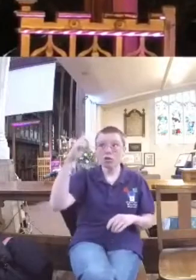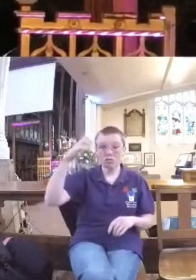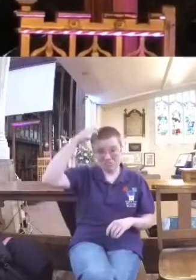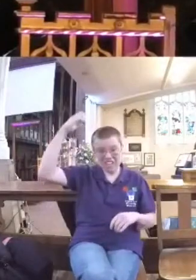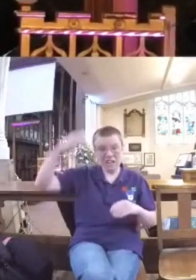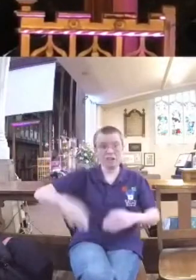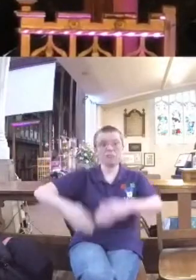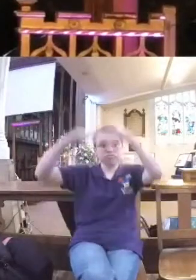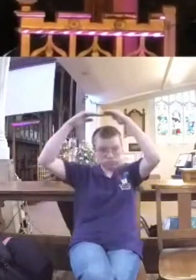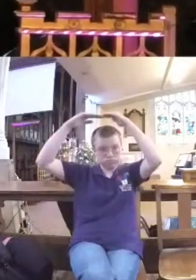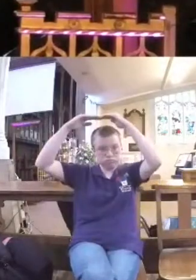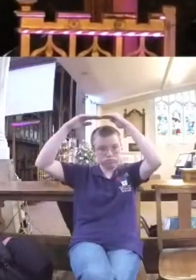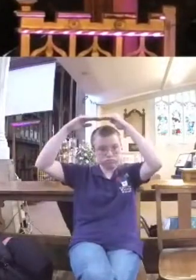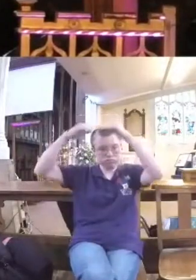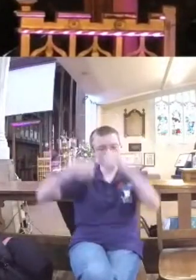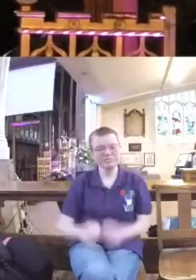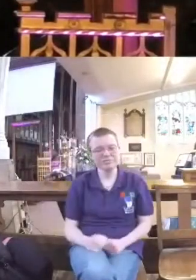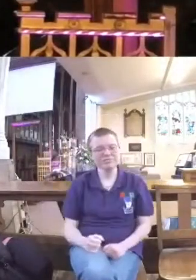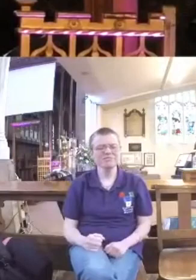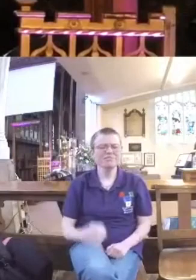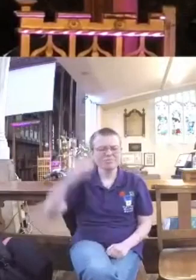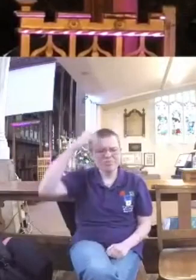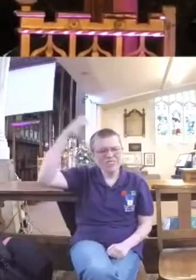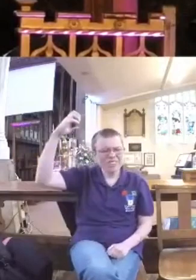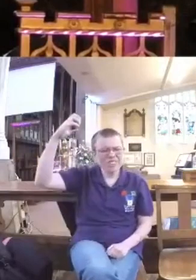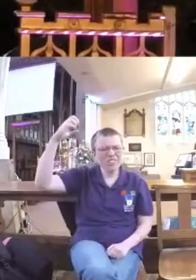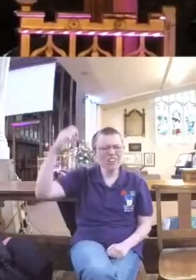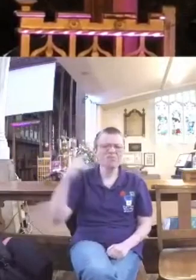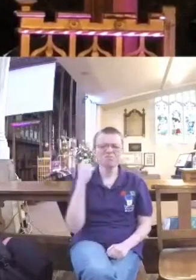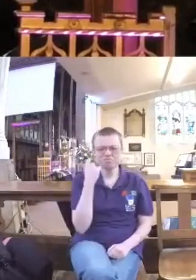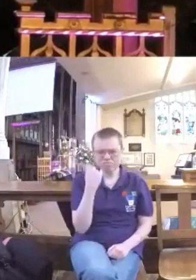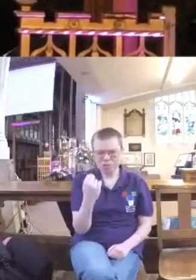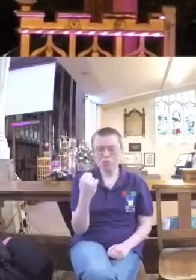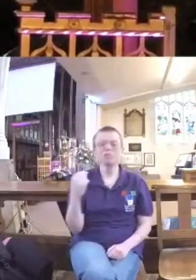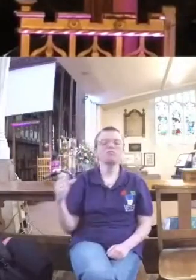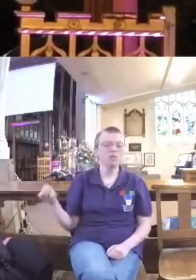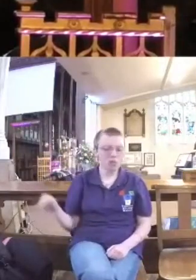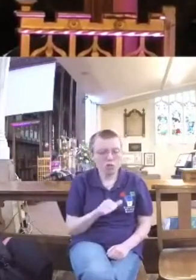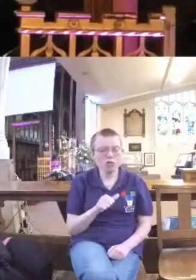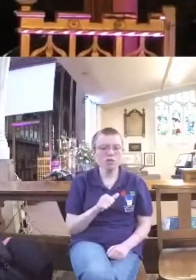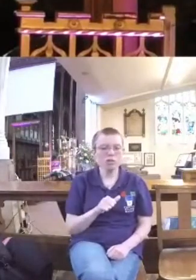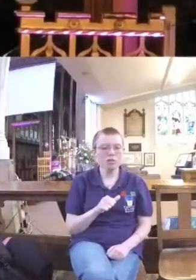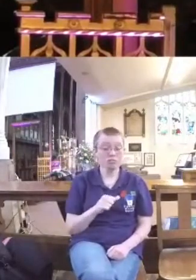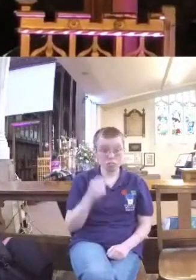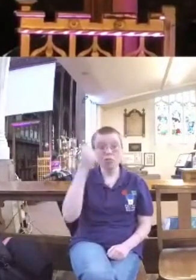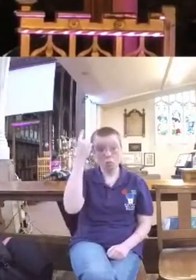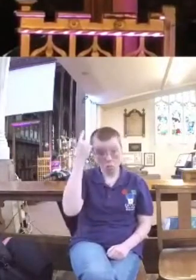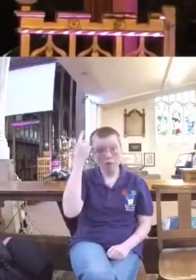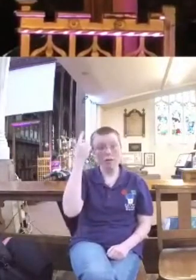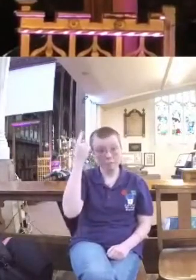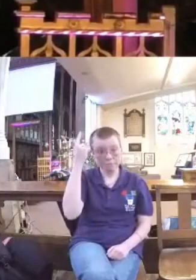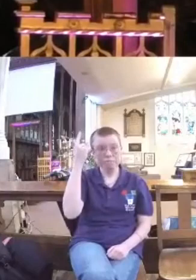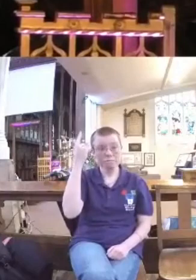Now, the funny thing is, Isaiah could have and should have been aware of this.